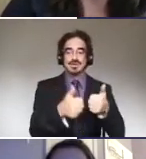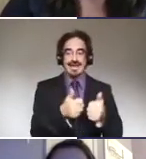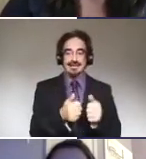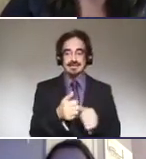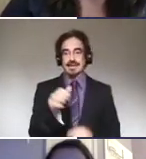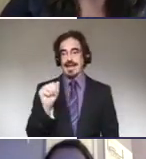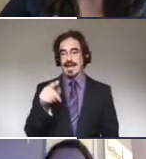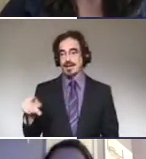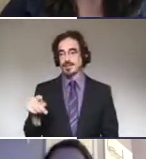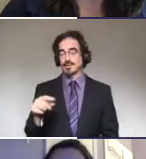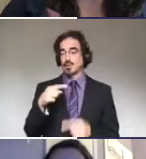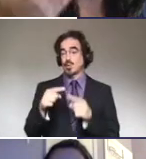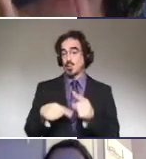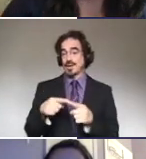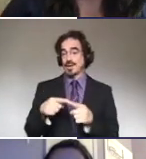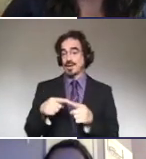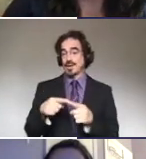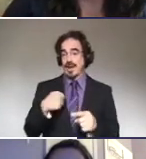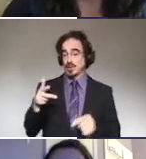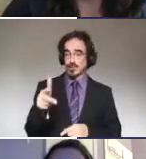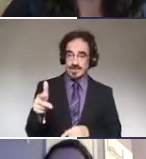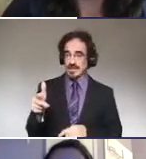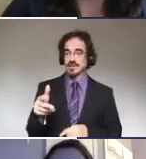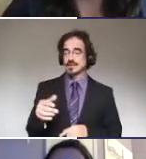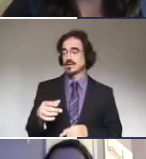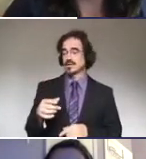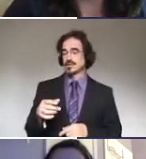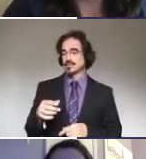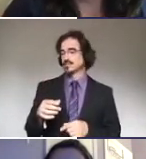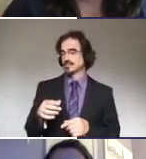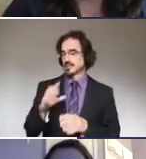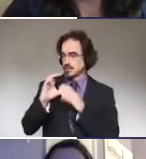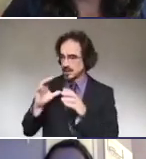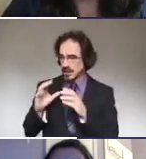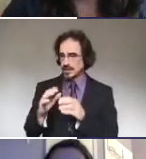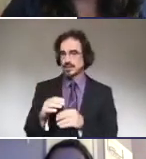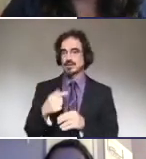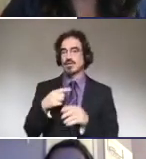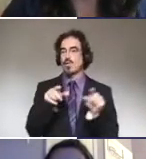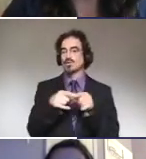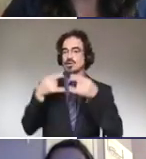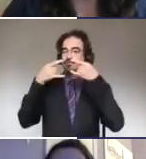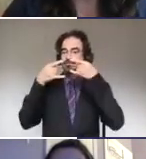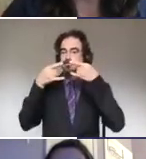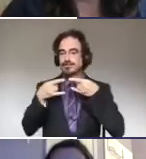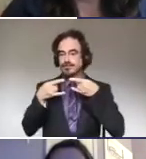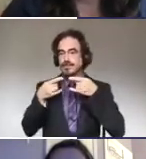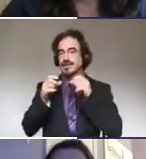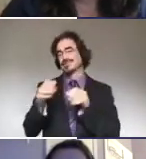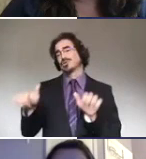I've had times where I just step back and they pull down their mask a little bit too. It's definitely a challenge right now.